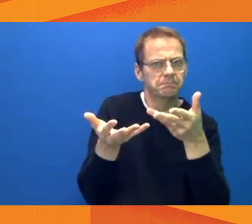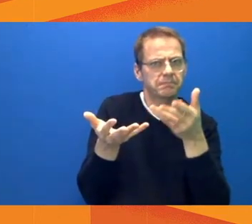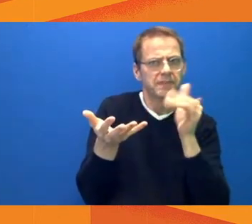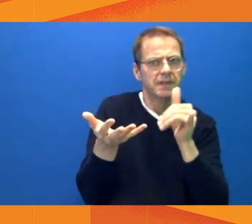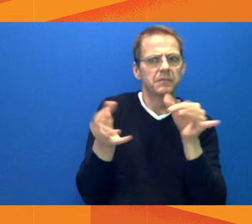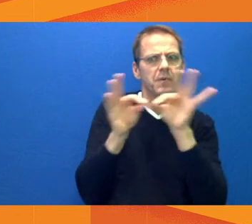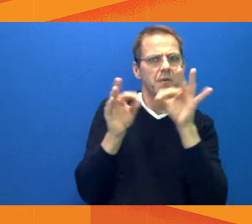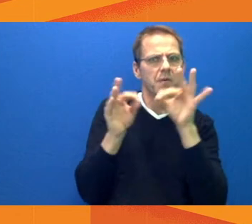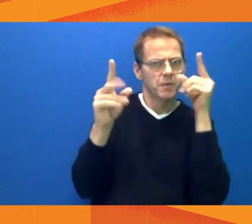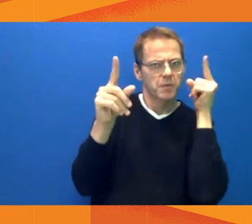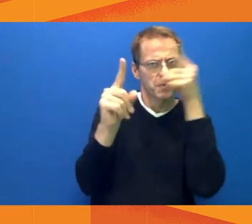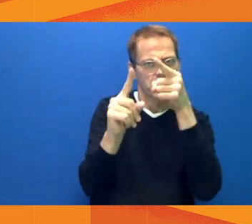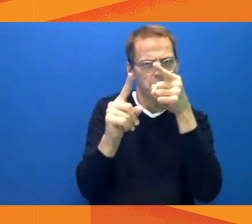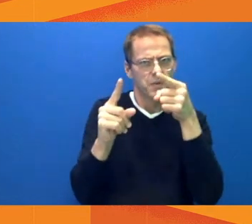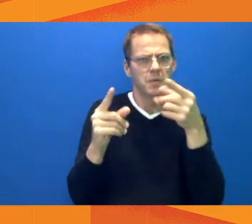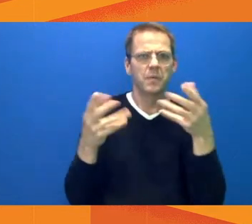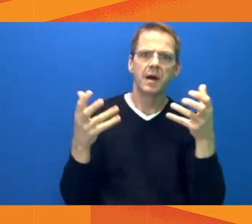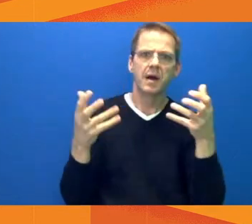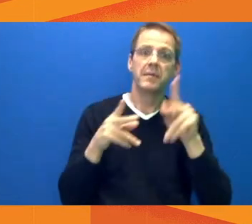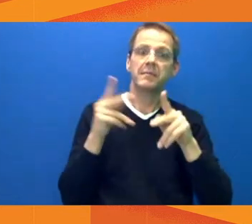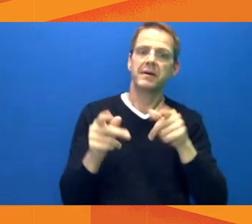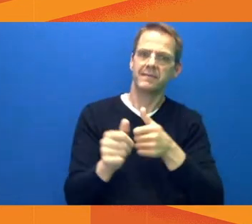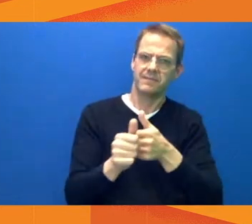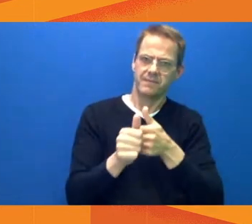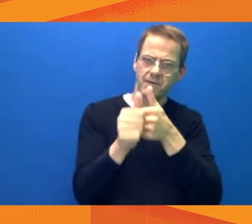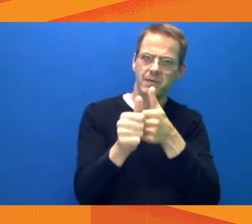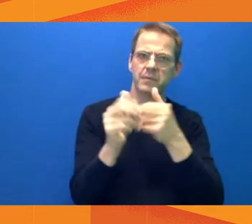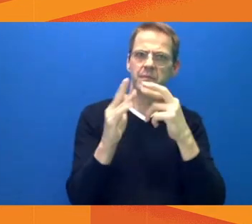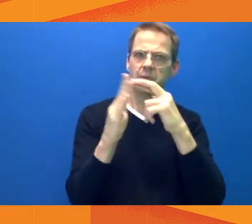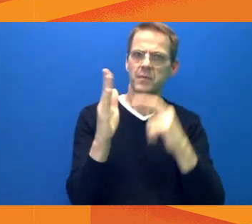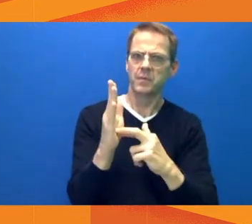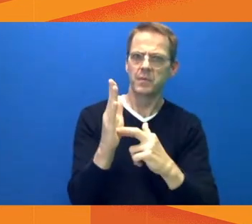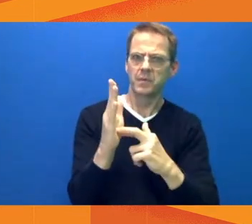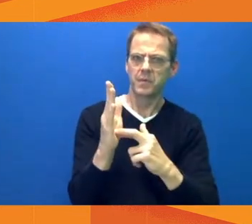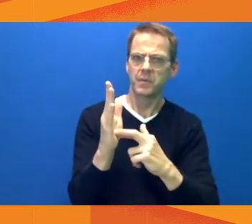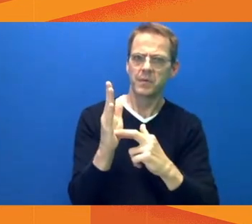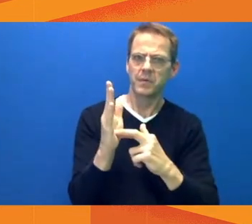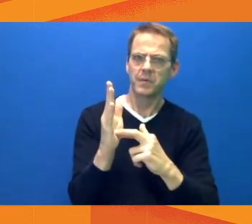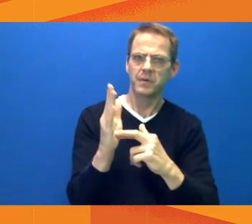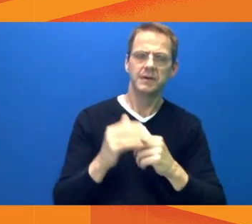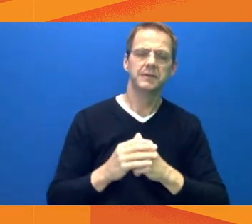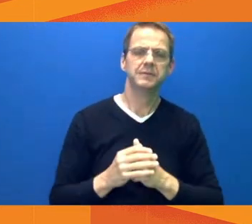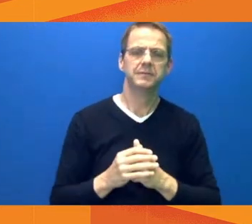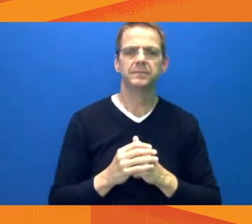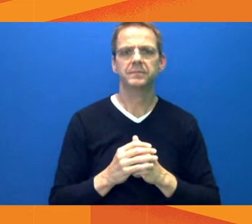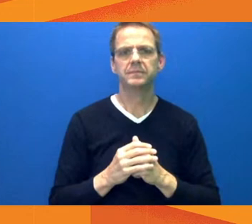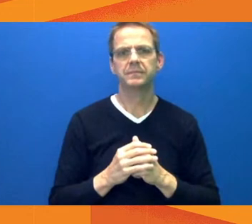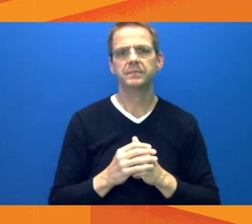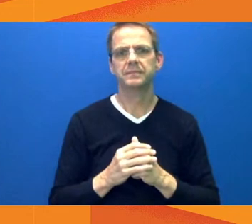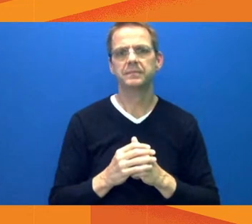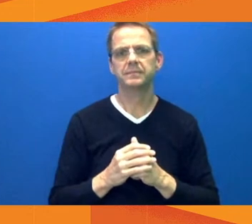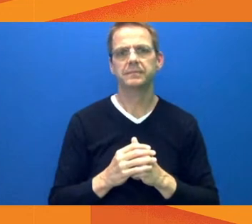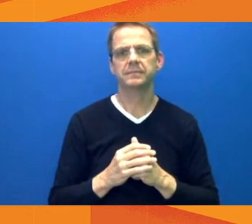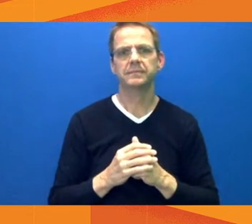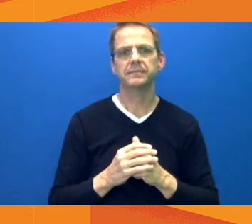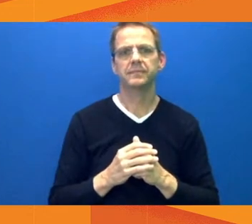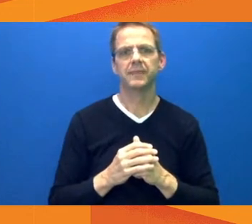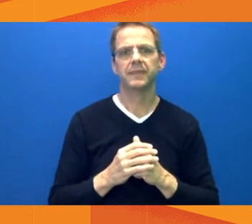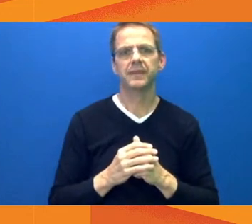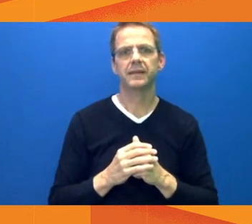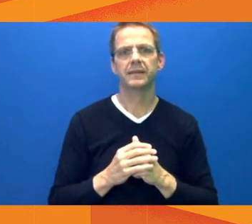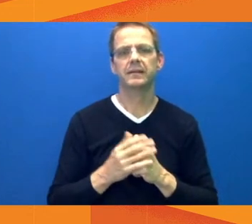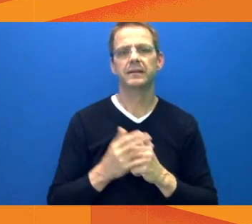we're focused on people who are wearing masks and the social distancing aspect. Just I would just supplement